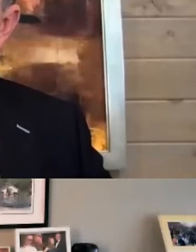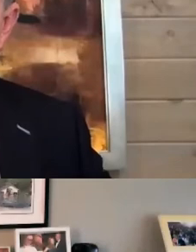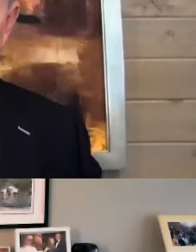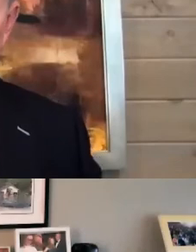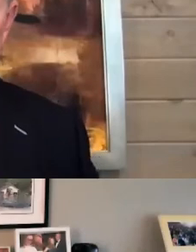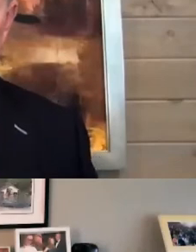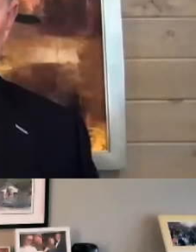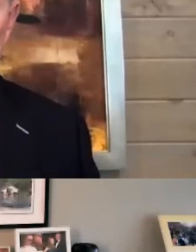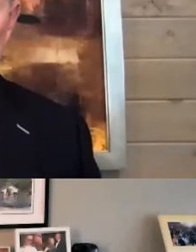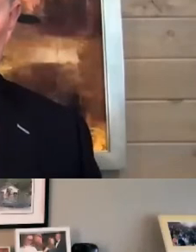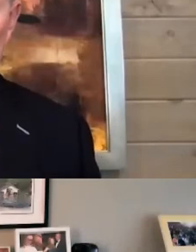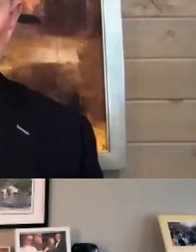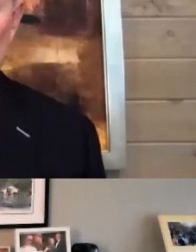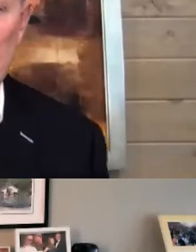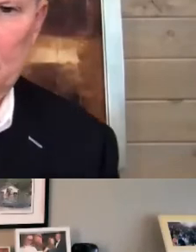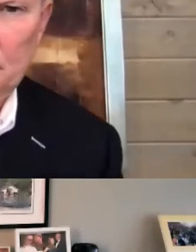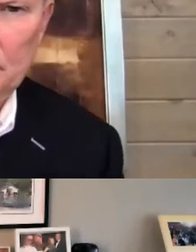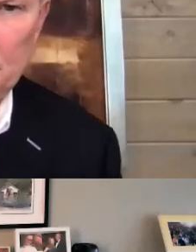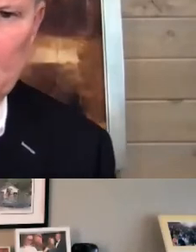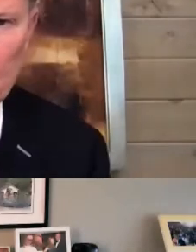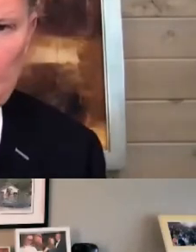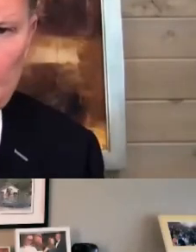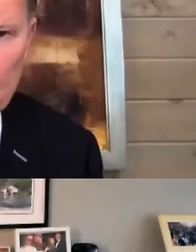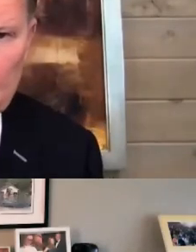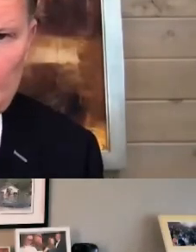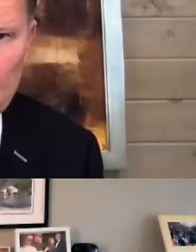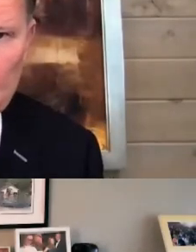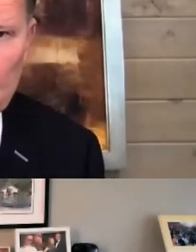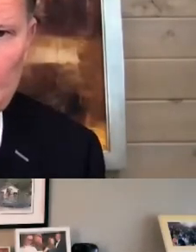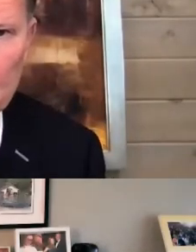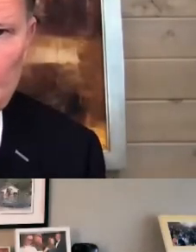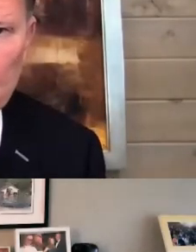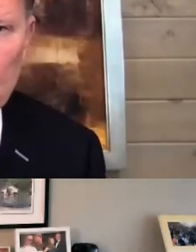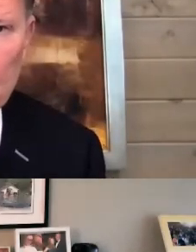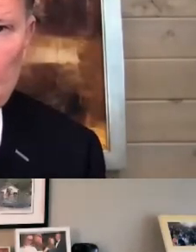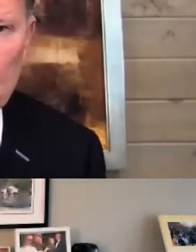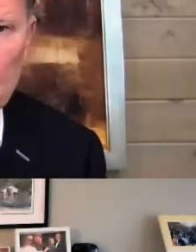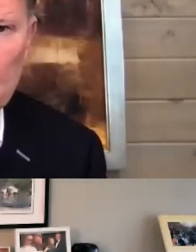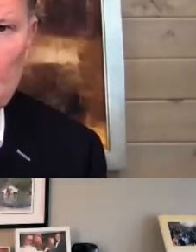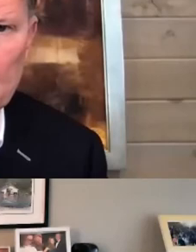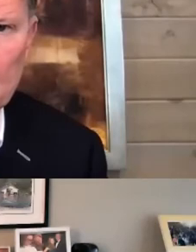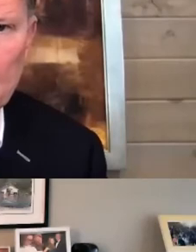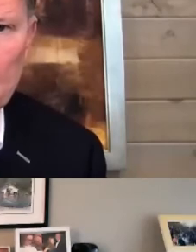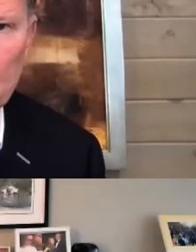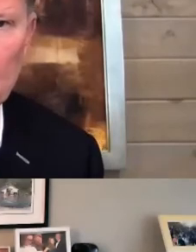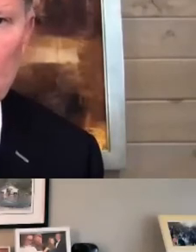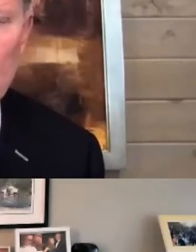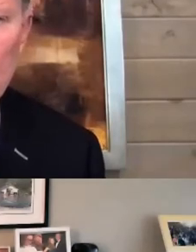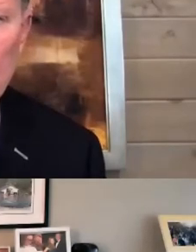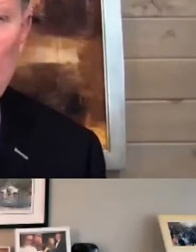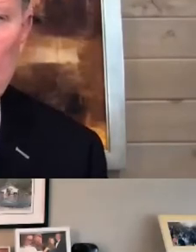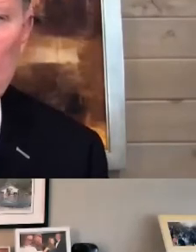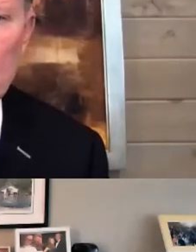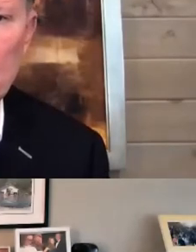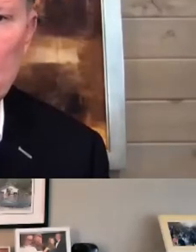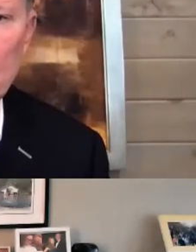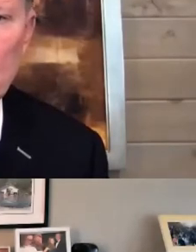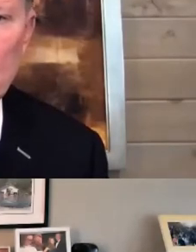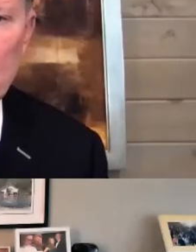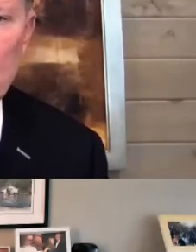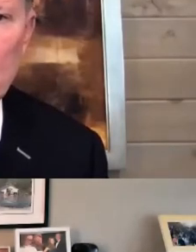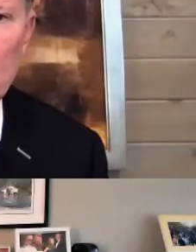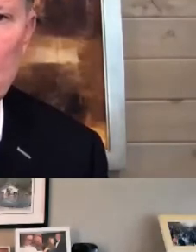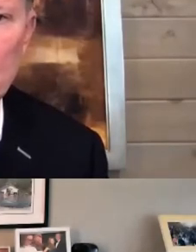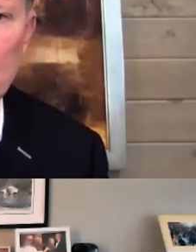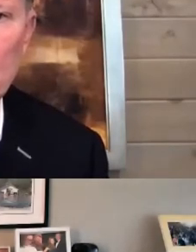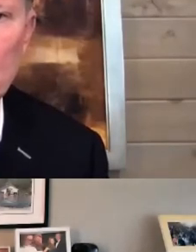environment, is often a much more manageable answer than we often start with. And then letting go of